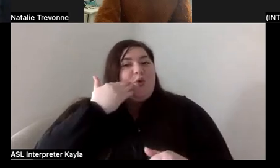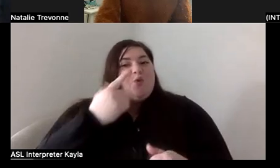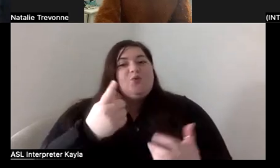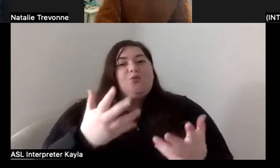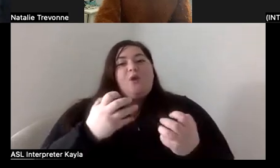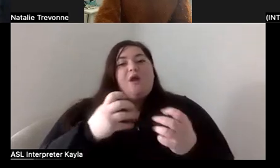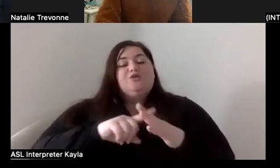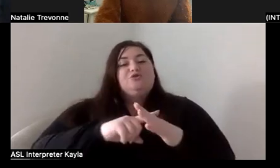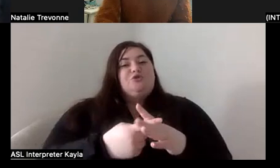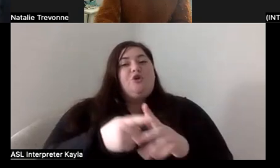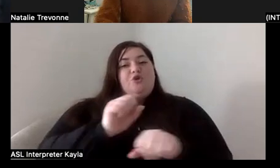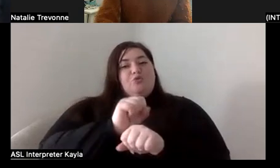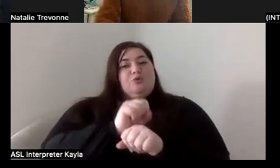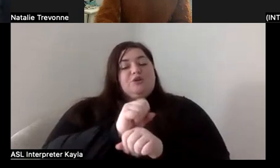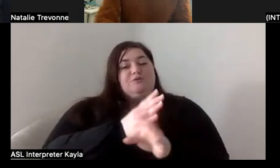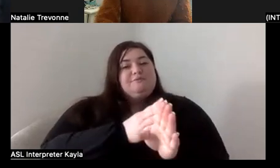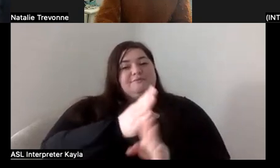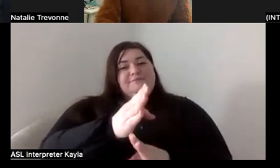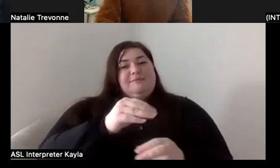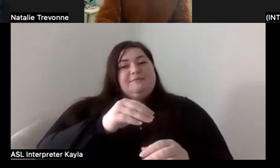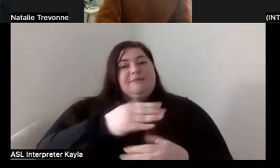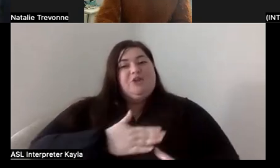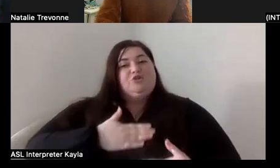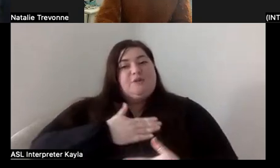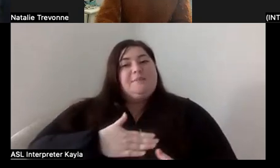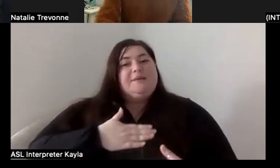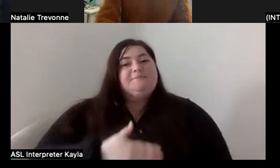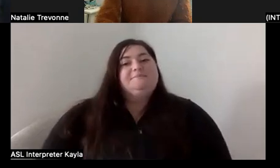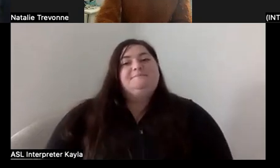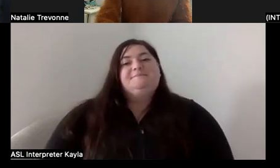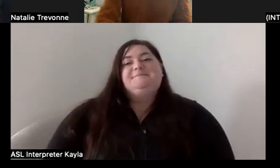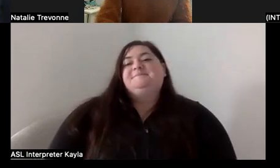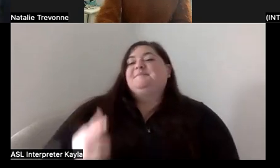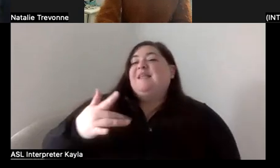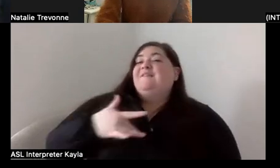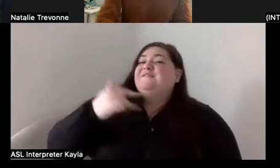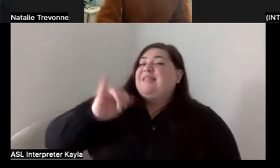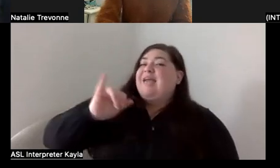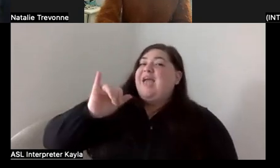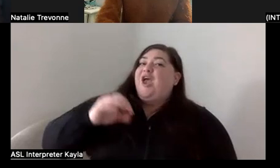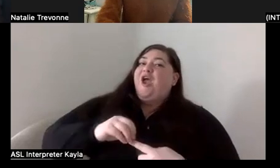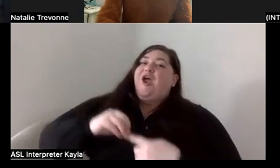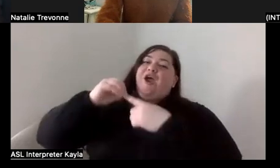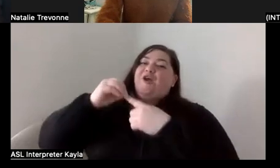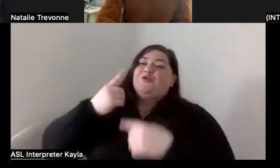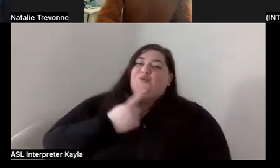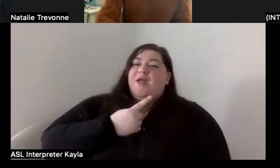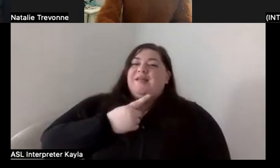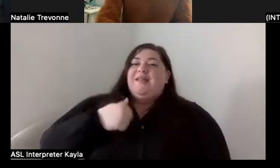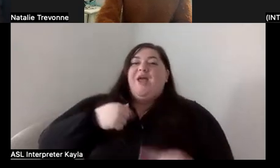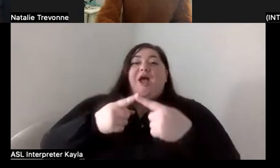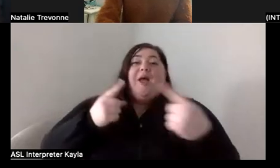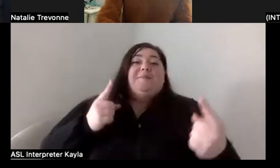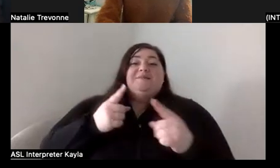career in the entertainment world? I feel like the odd one out, cause I just so opposite from everyone else.